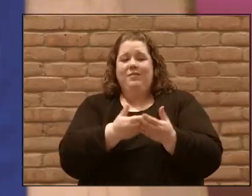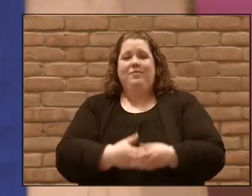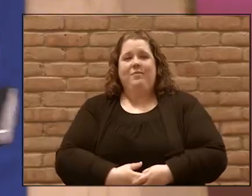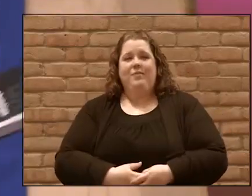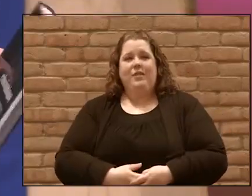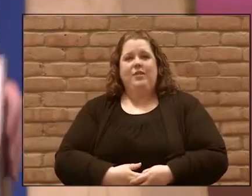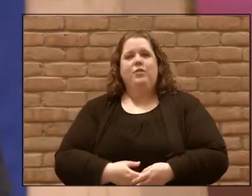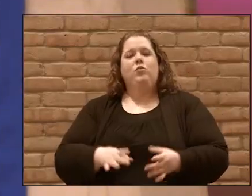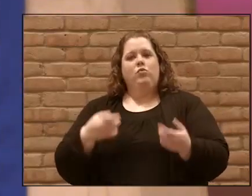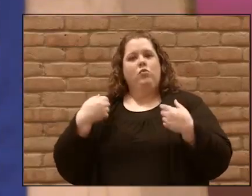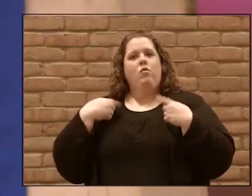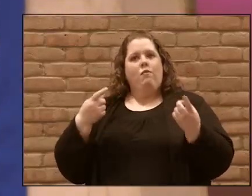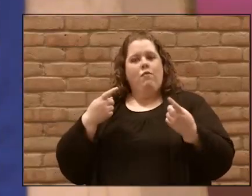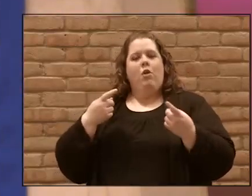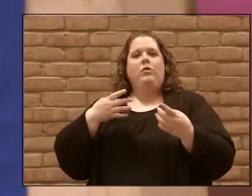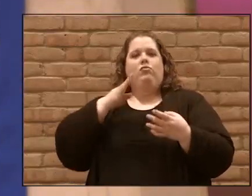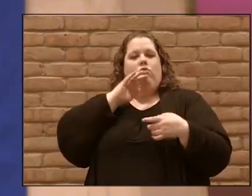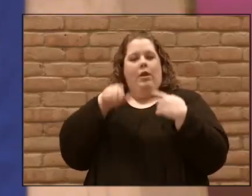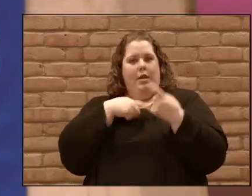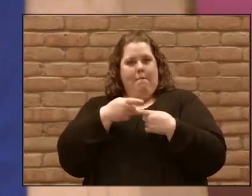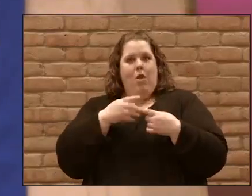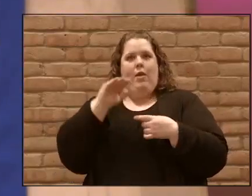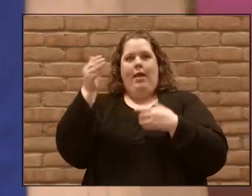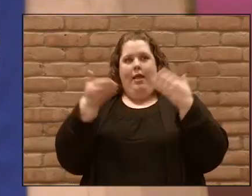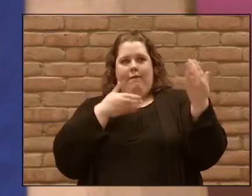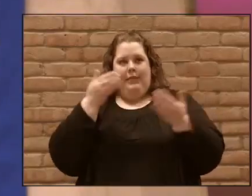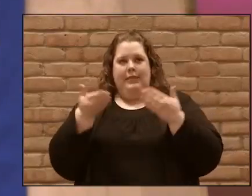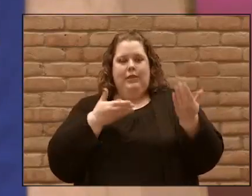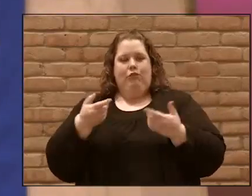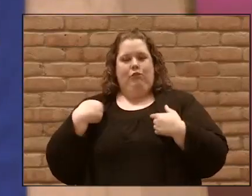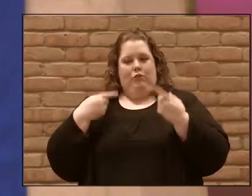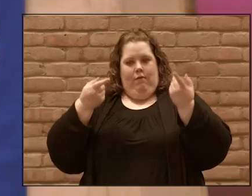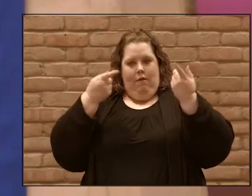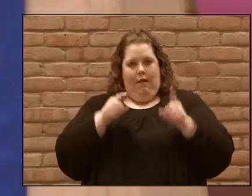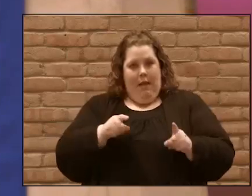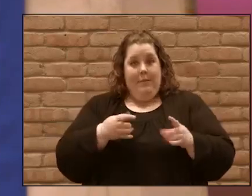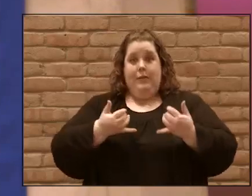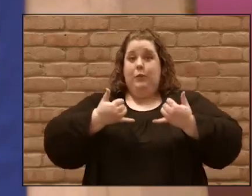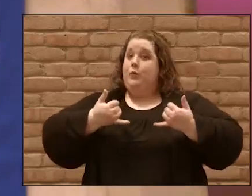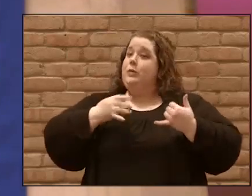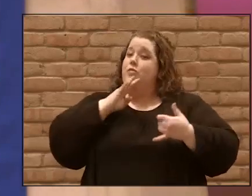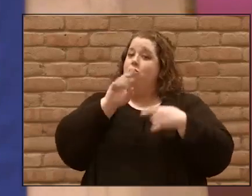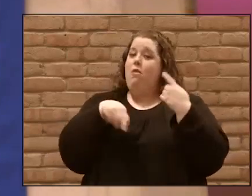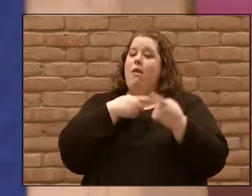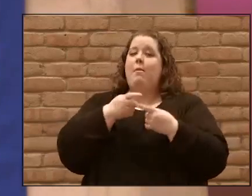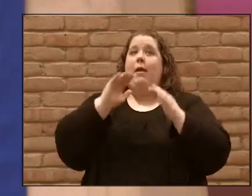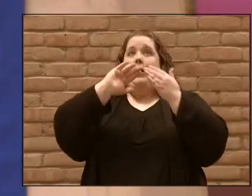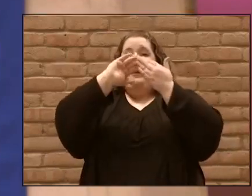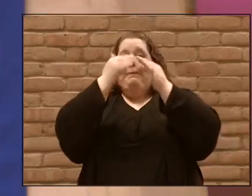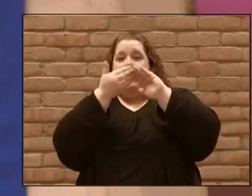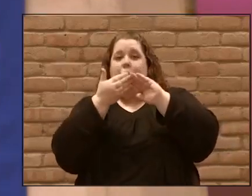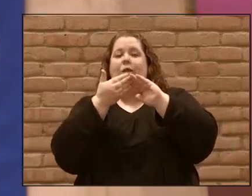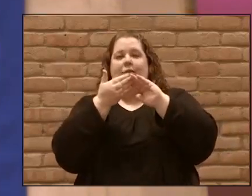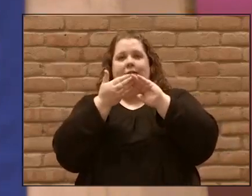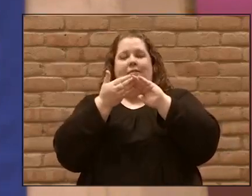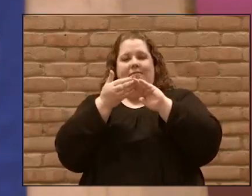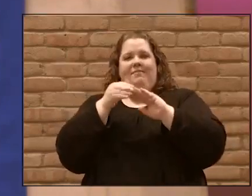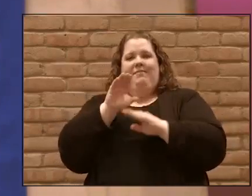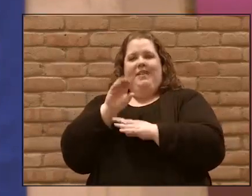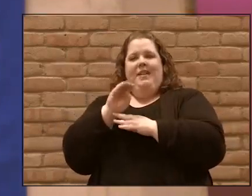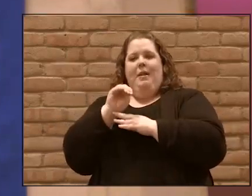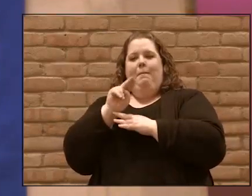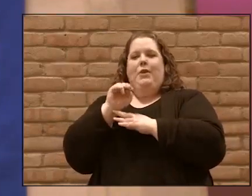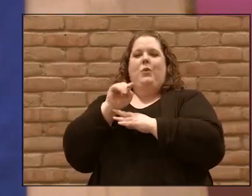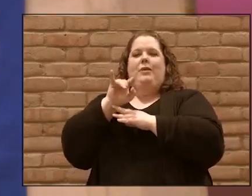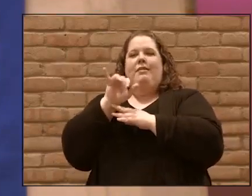invited to along the way. And today we're learning that we're all invited into community, which is really important in this day and